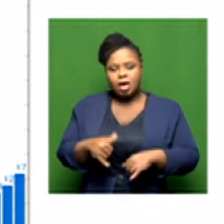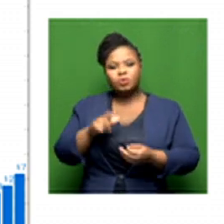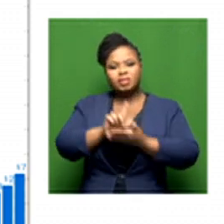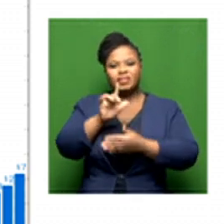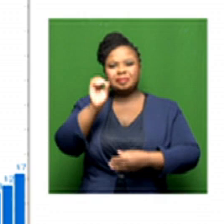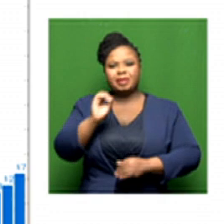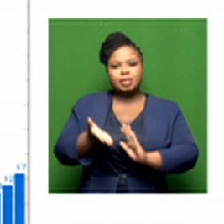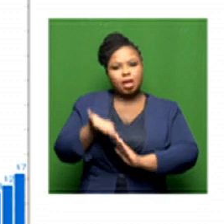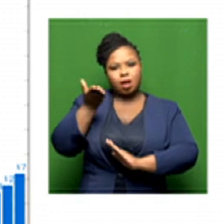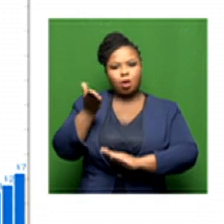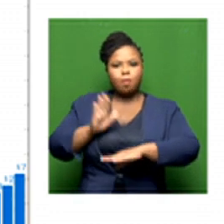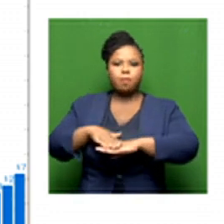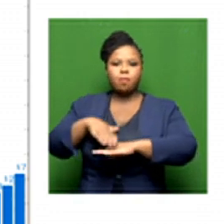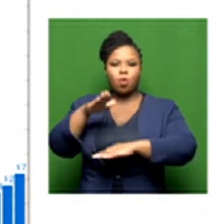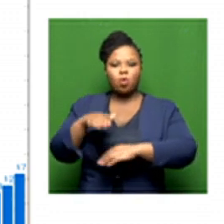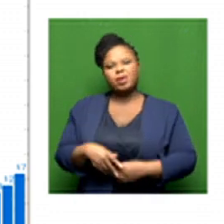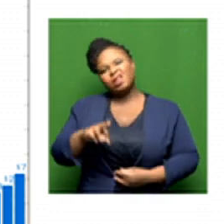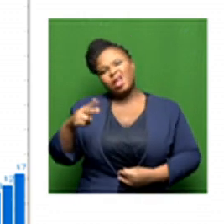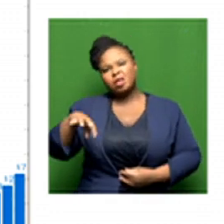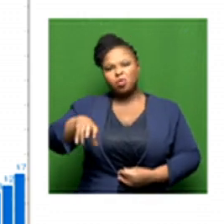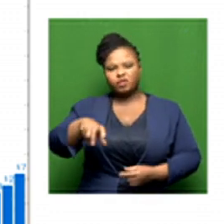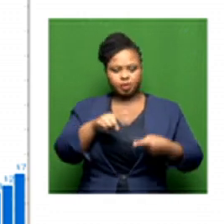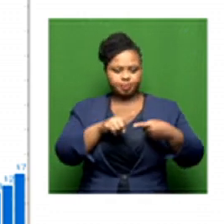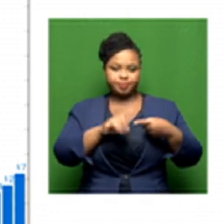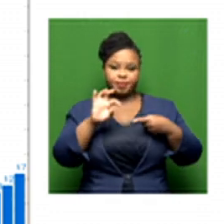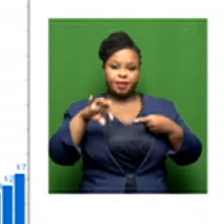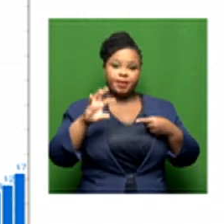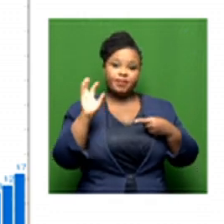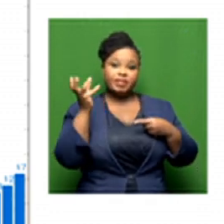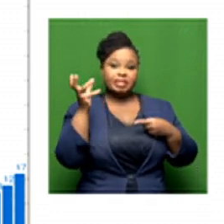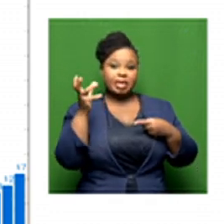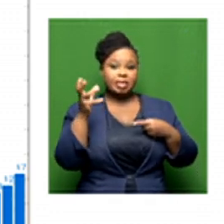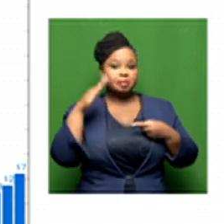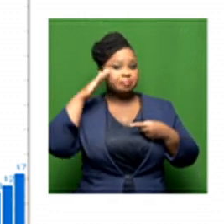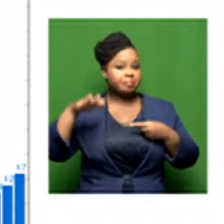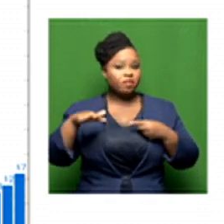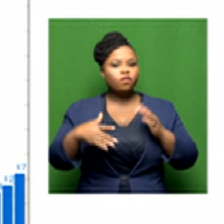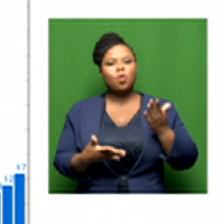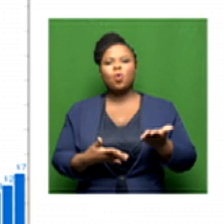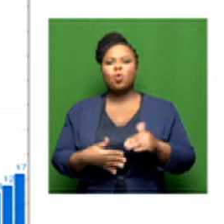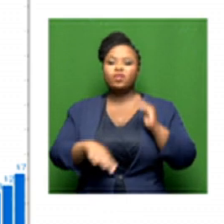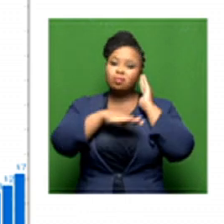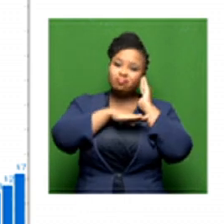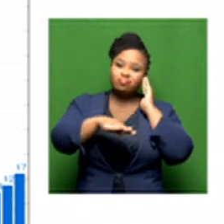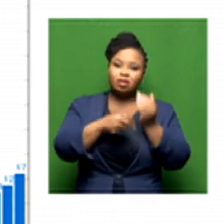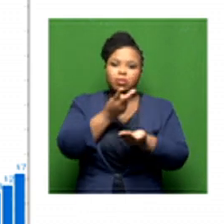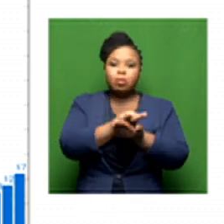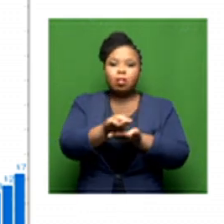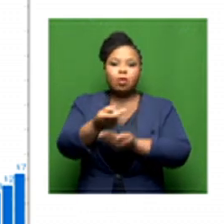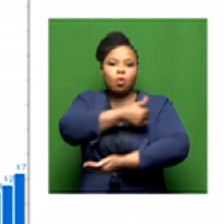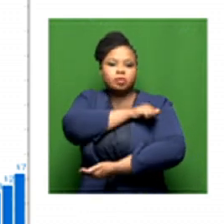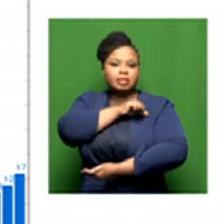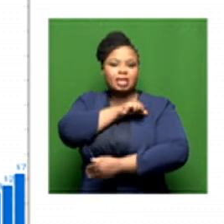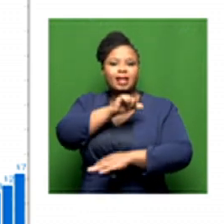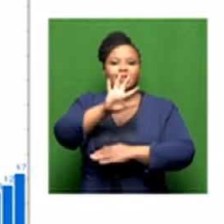If we then look at the individual provinces, free state admissions have been increasing for at least five weeks,